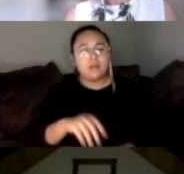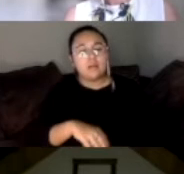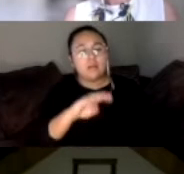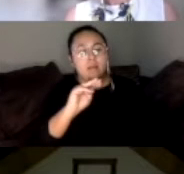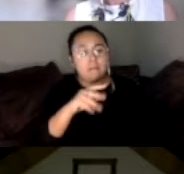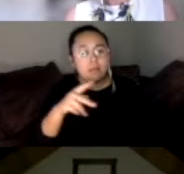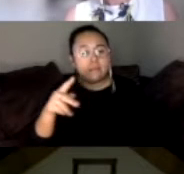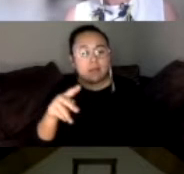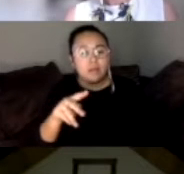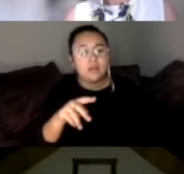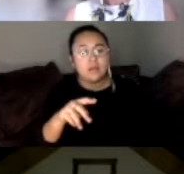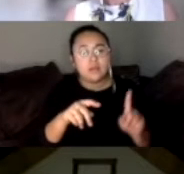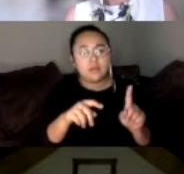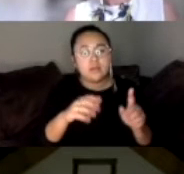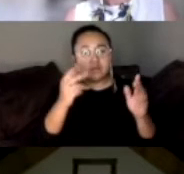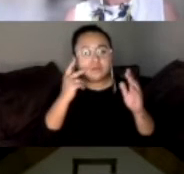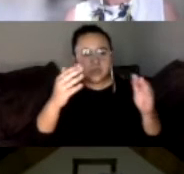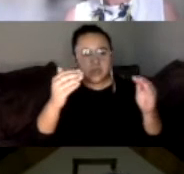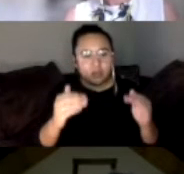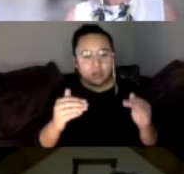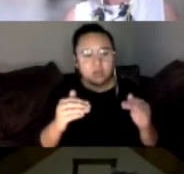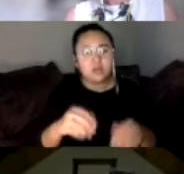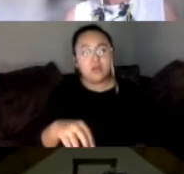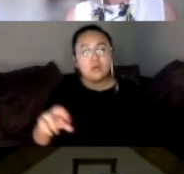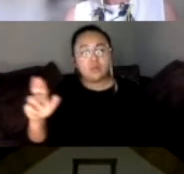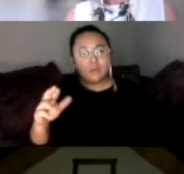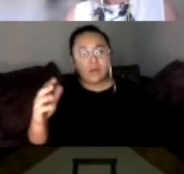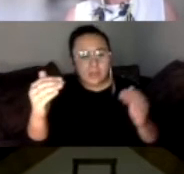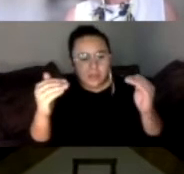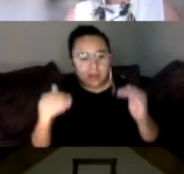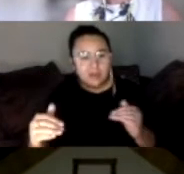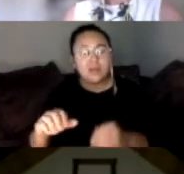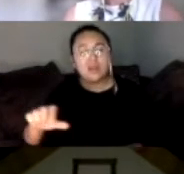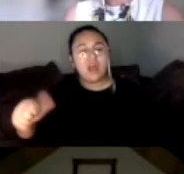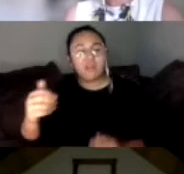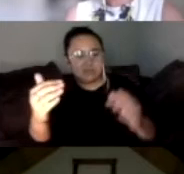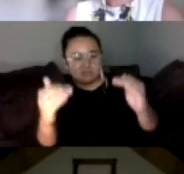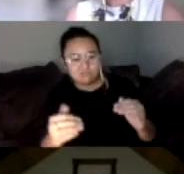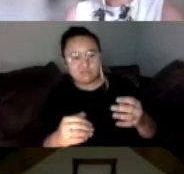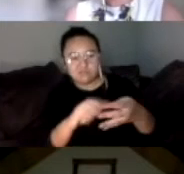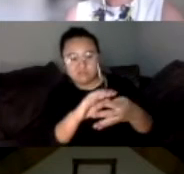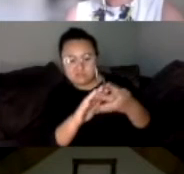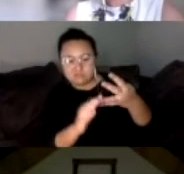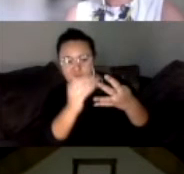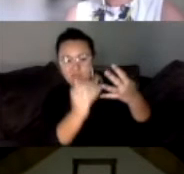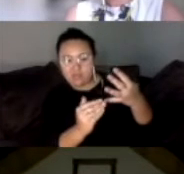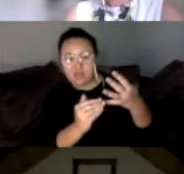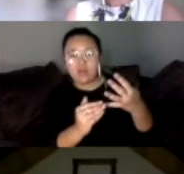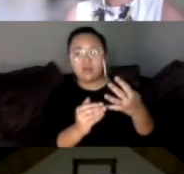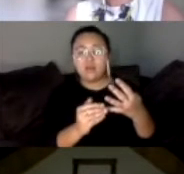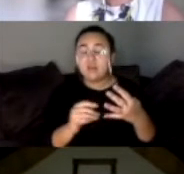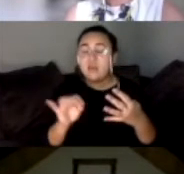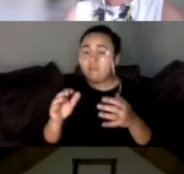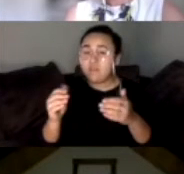Republicans are about 613. And other is 9%, as you can see. If all things go well, 48% would be